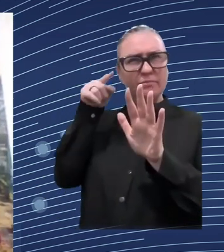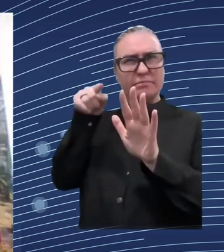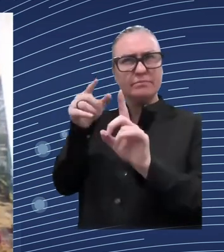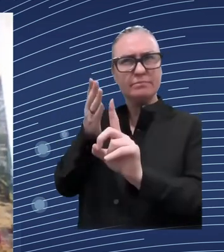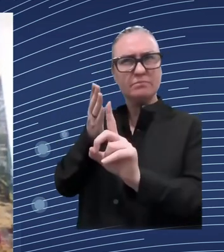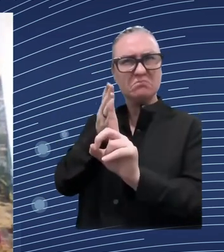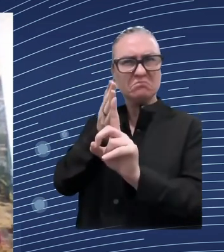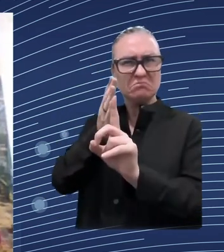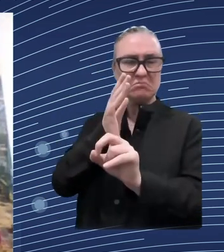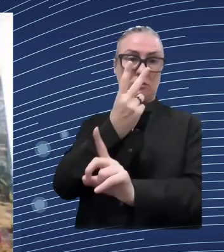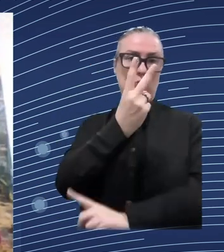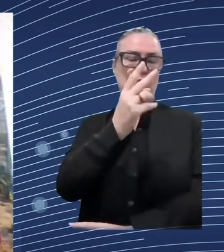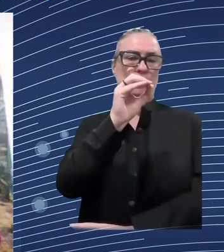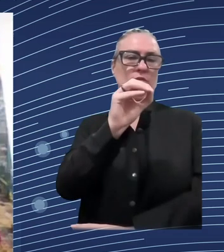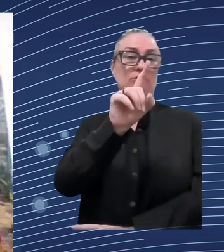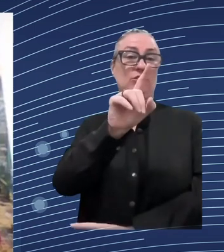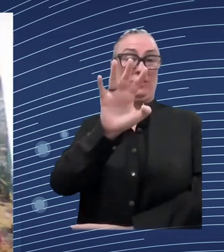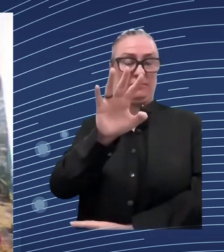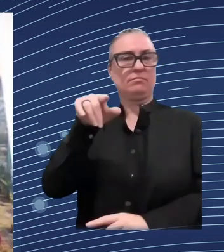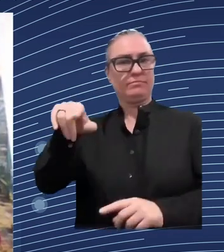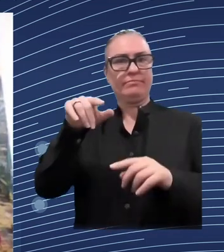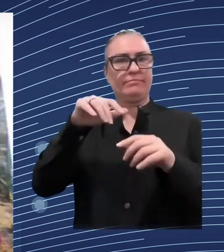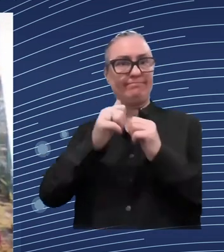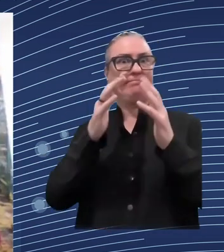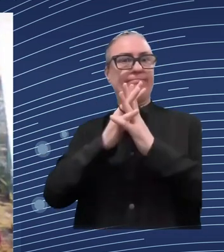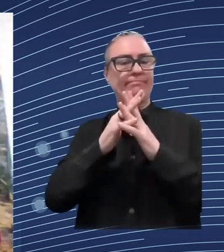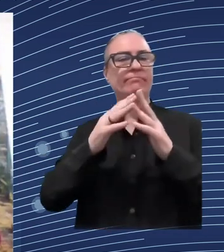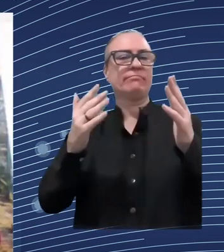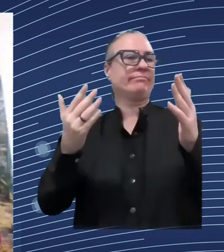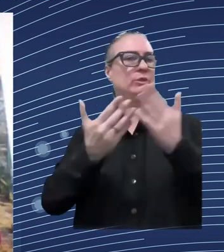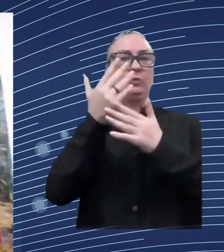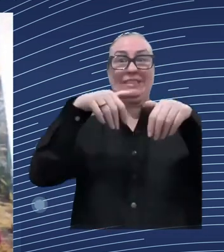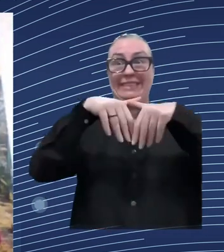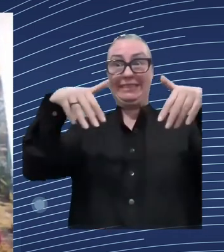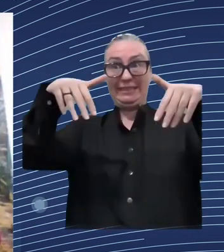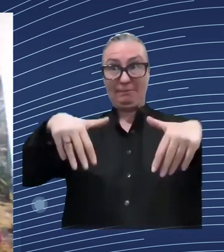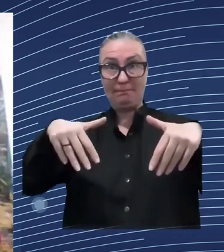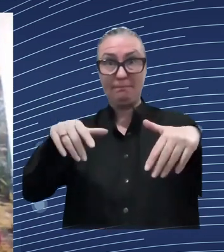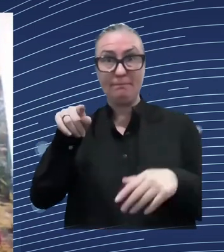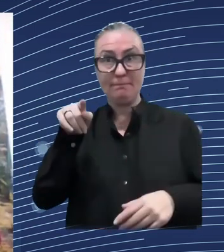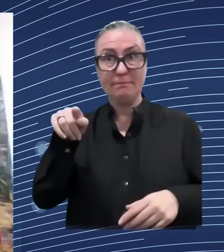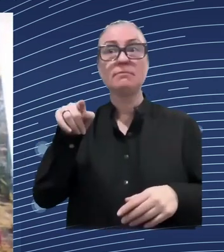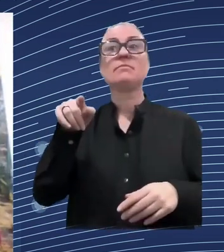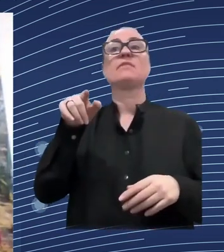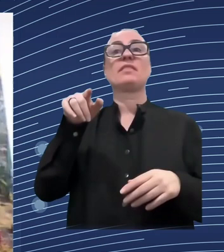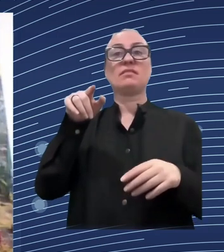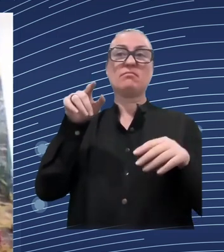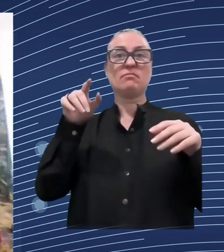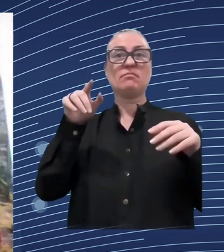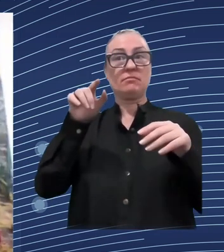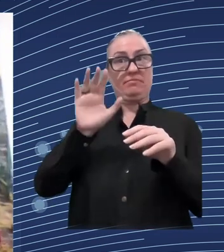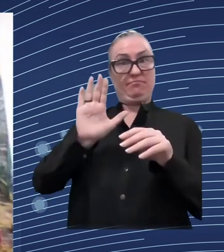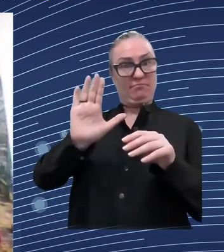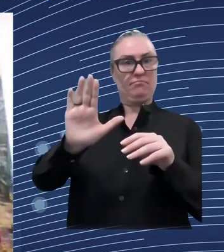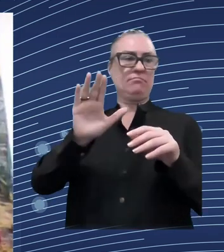currently uh this product used by 19.7 million uh ukrainians